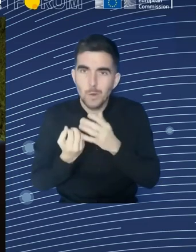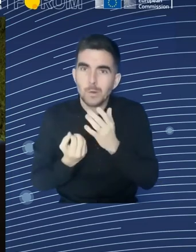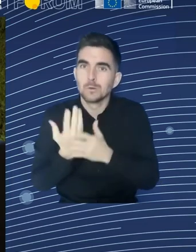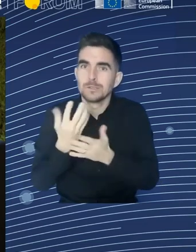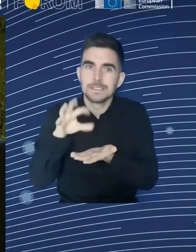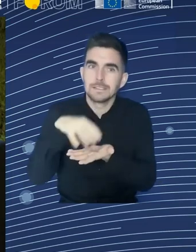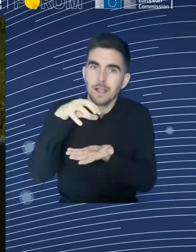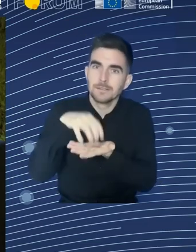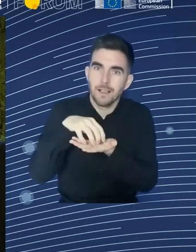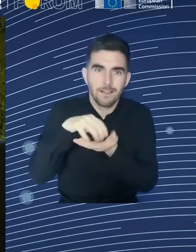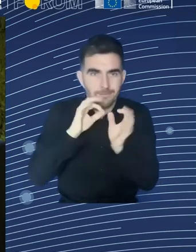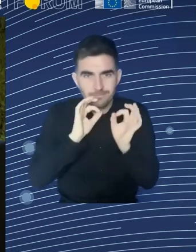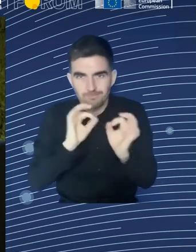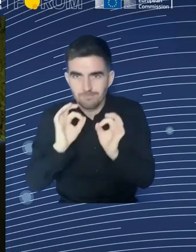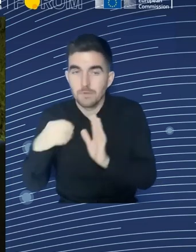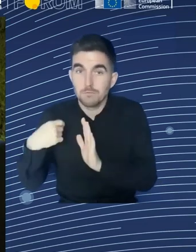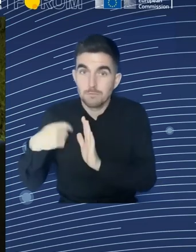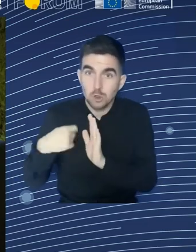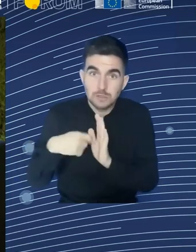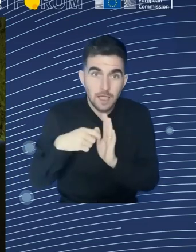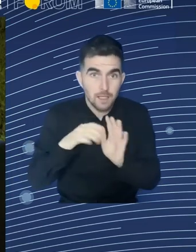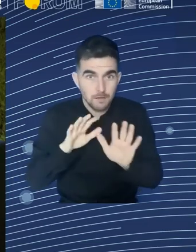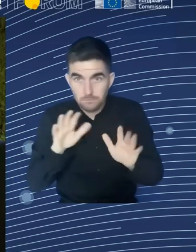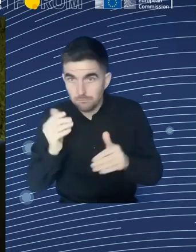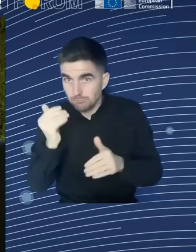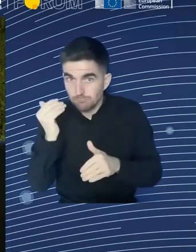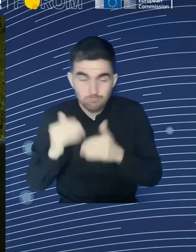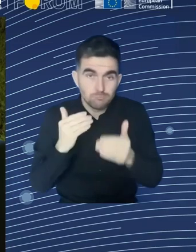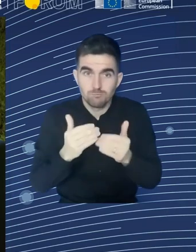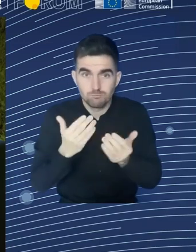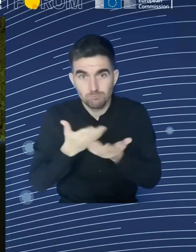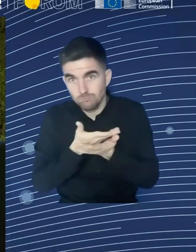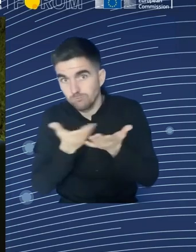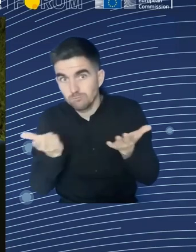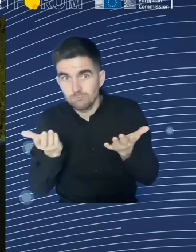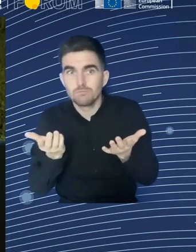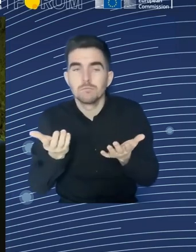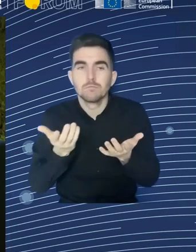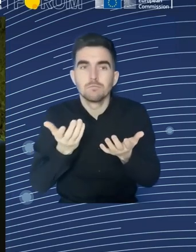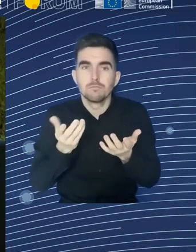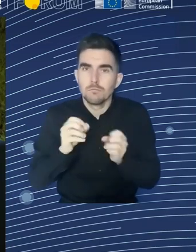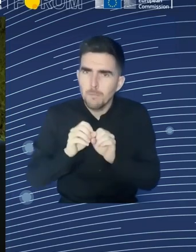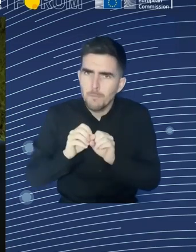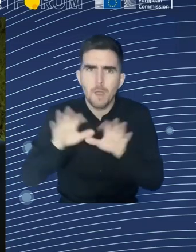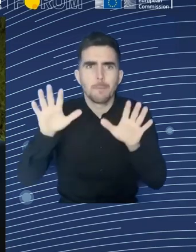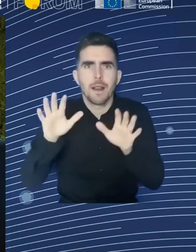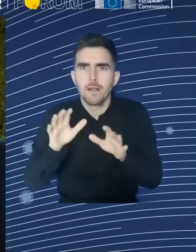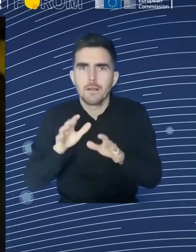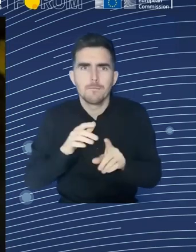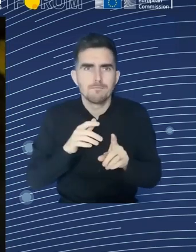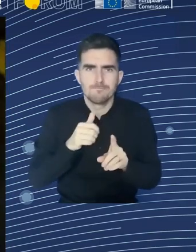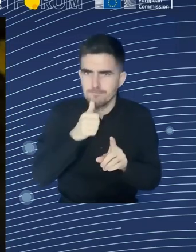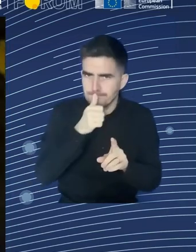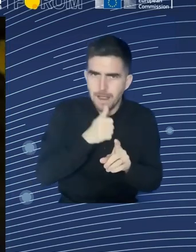partnerships that will be with the purpose to establish new opportunities and to attract talents